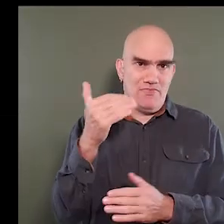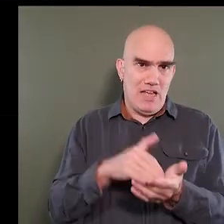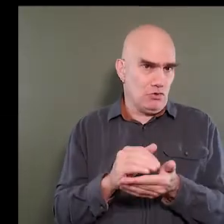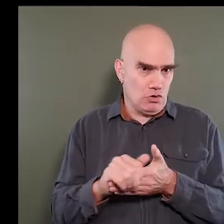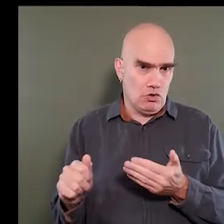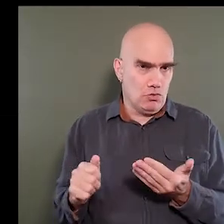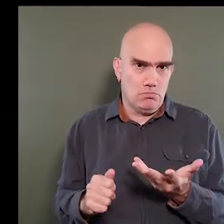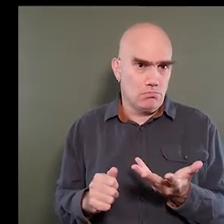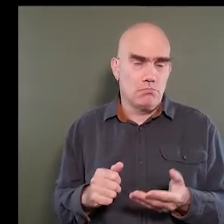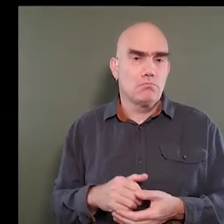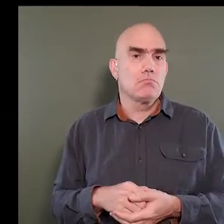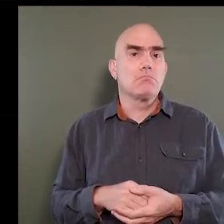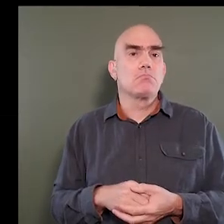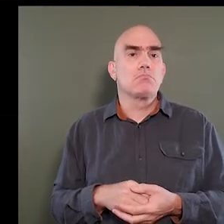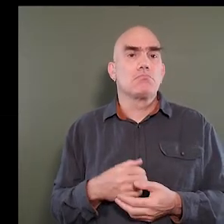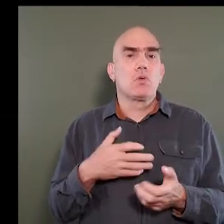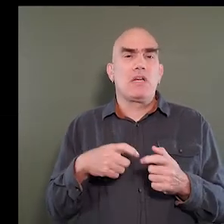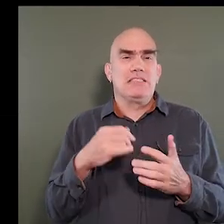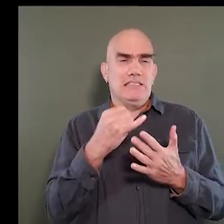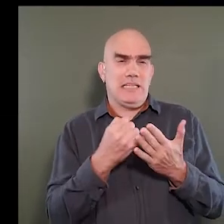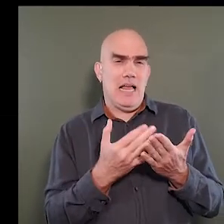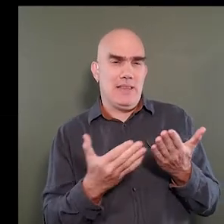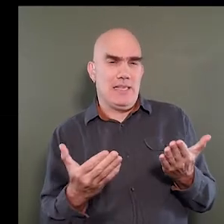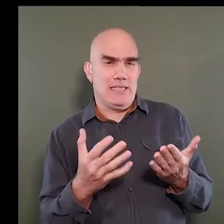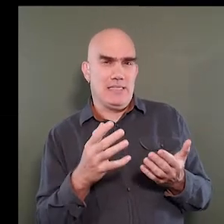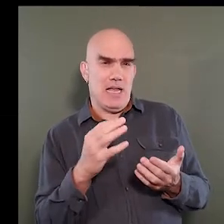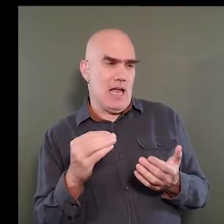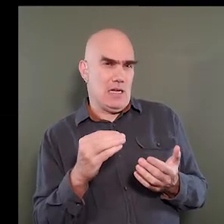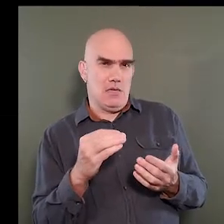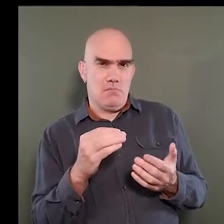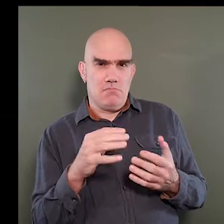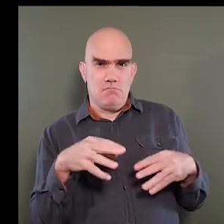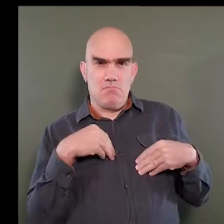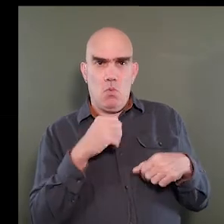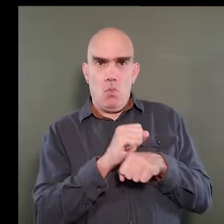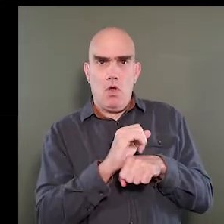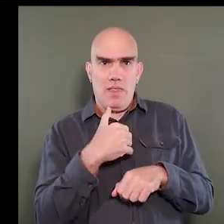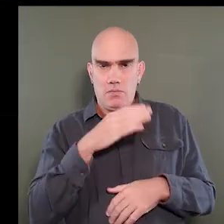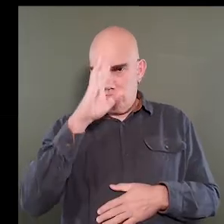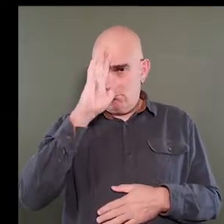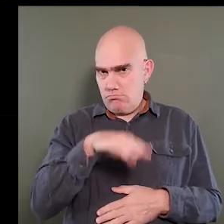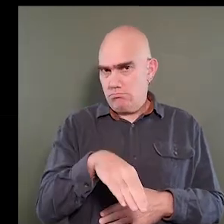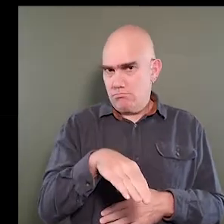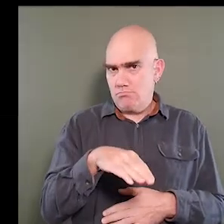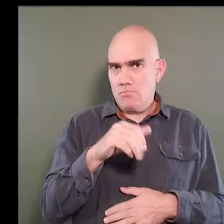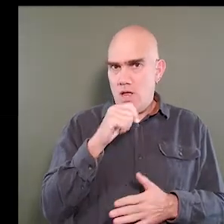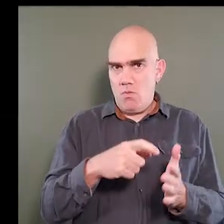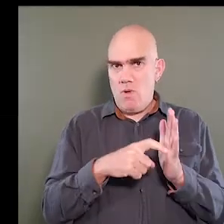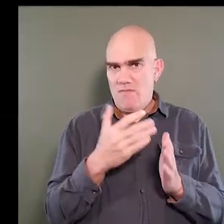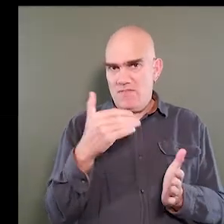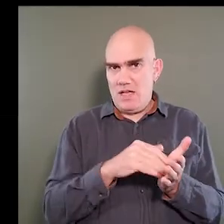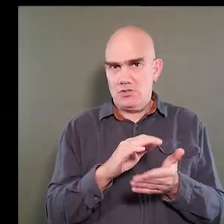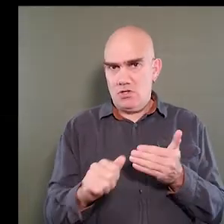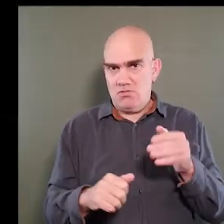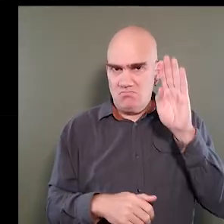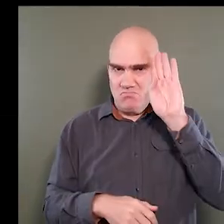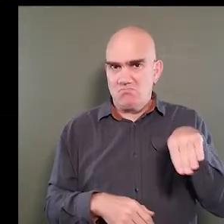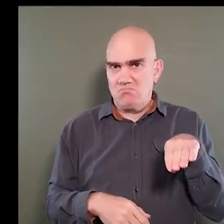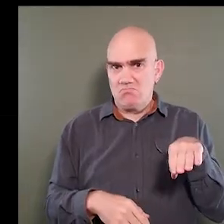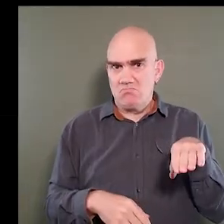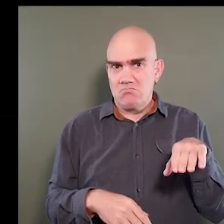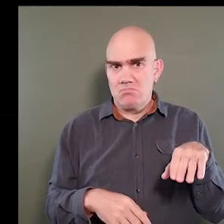over the $15,000 amount, we, one, design things and take on jobs that we know don't do that.